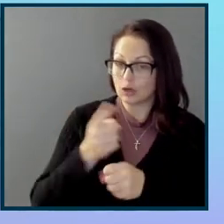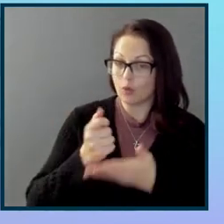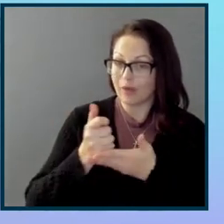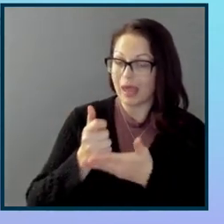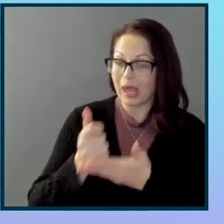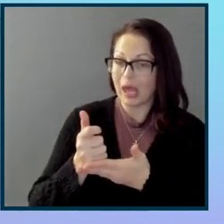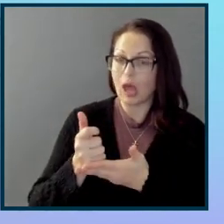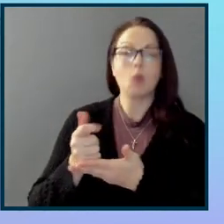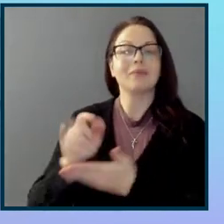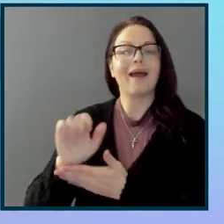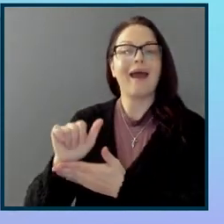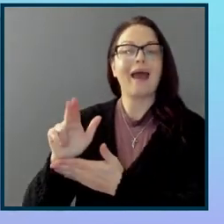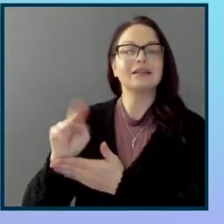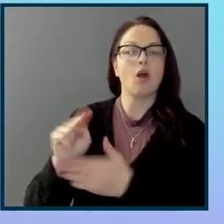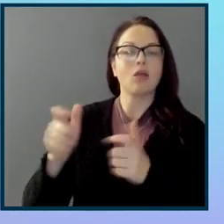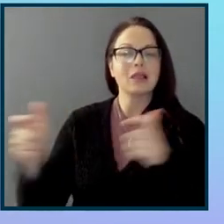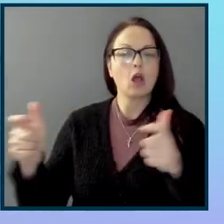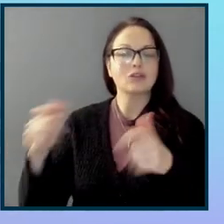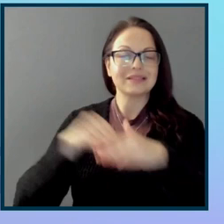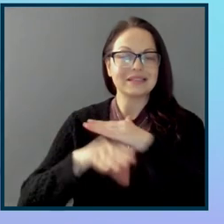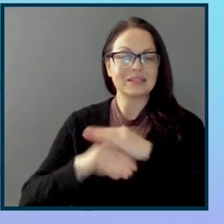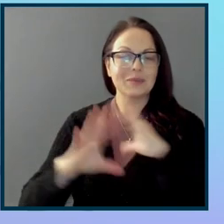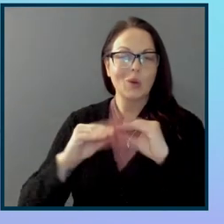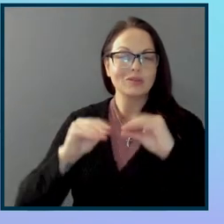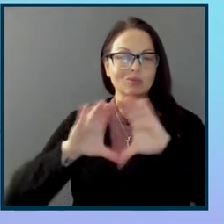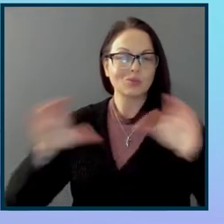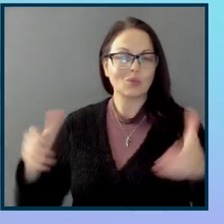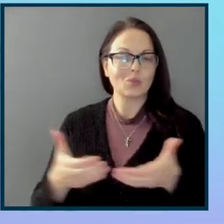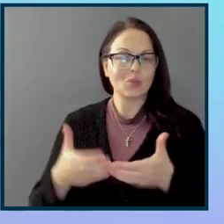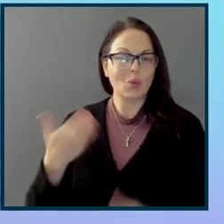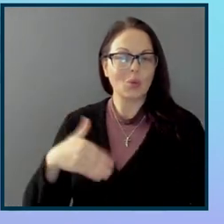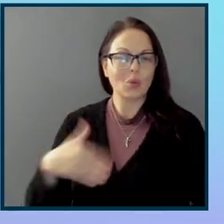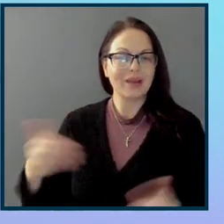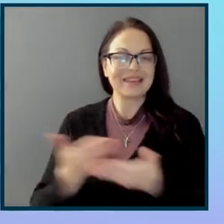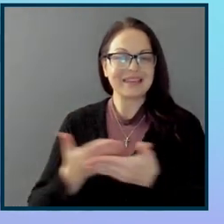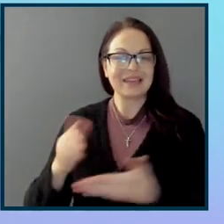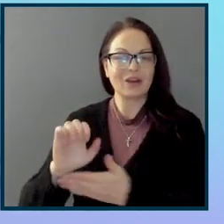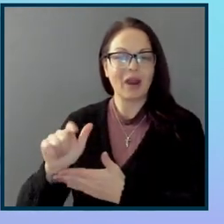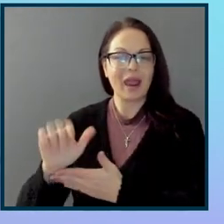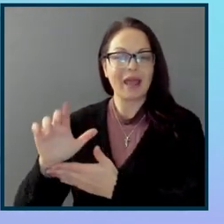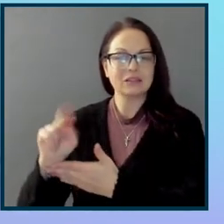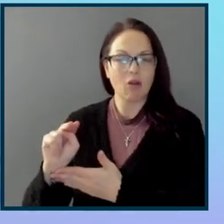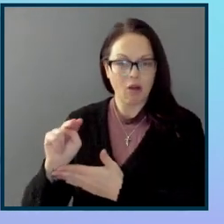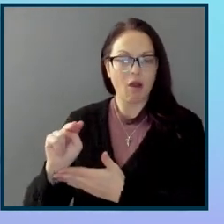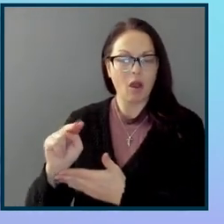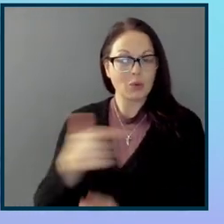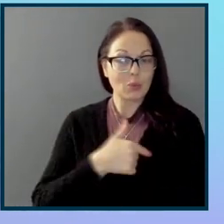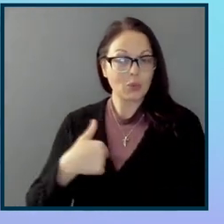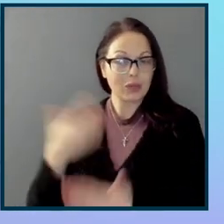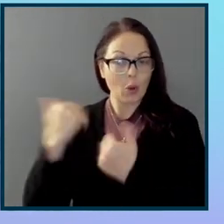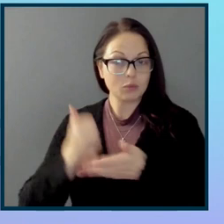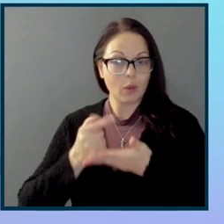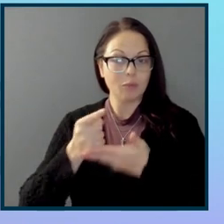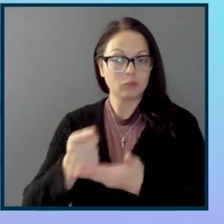accessibility conference in the world. Here at AXECON, we hope to help you